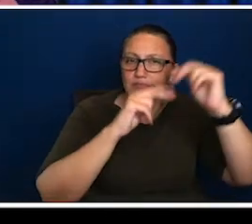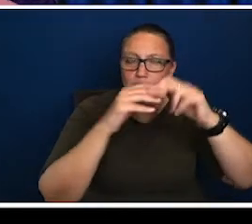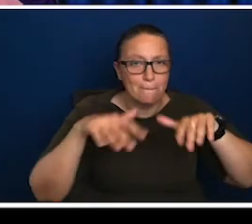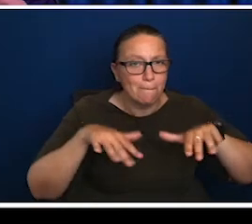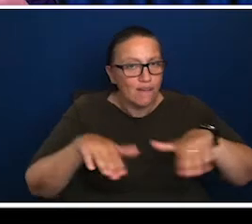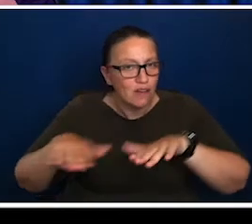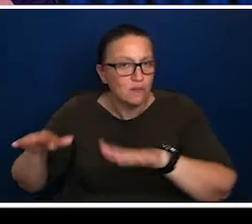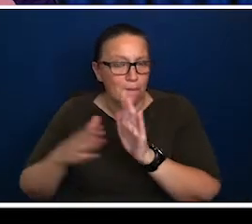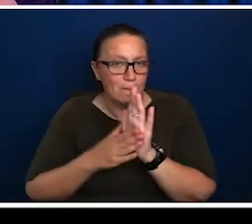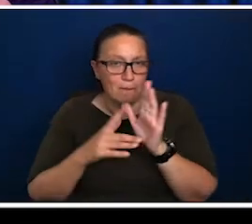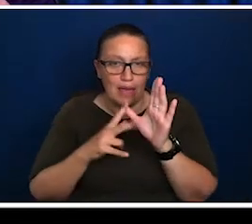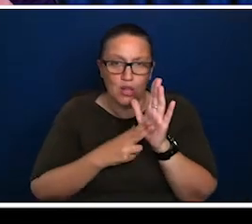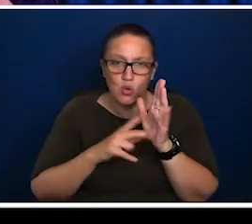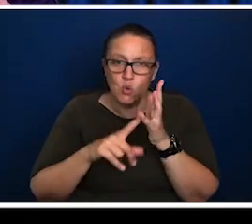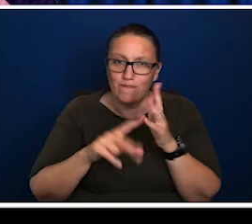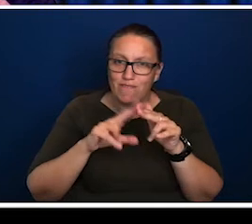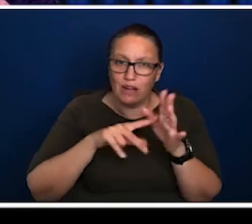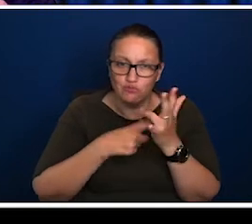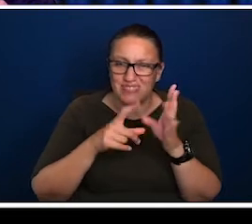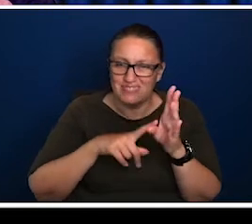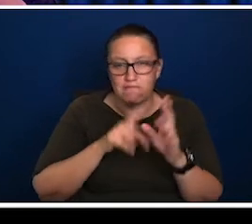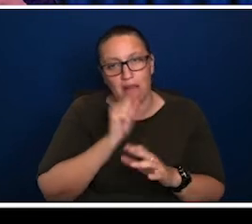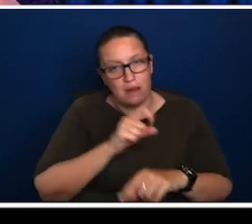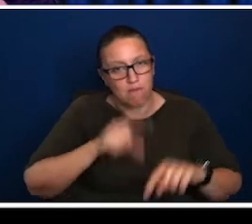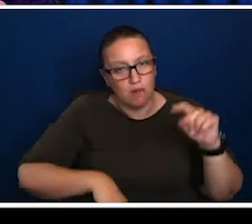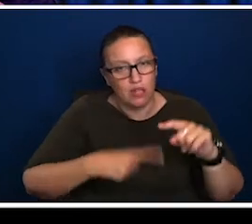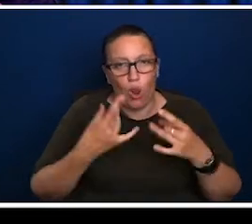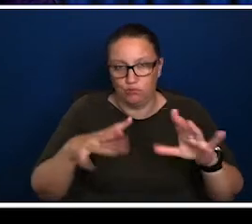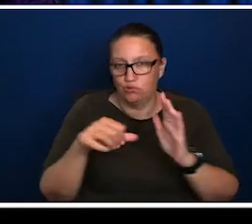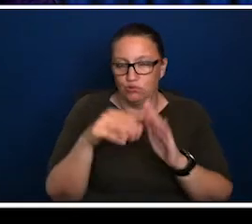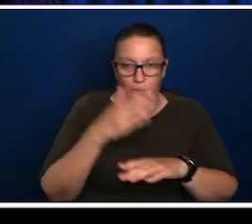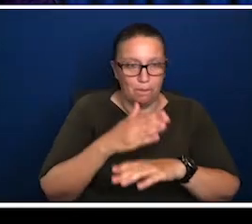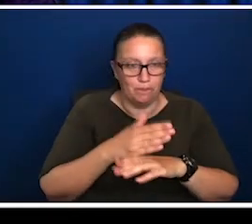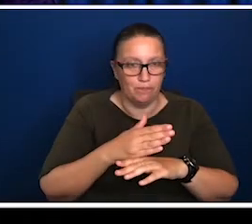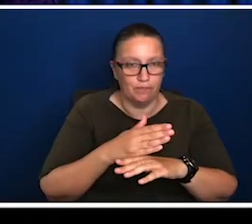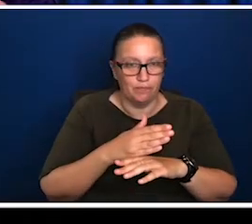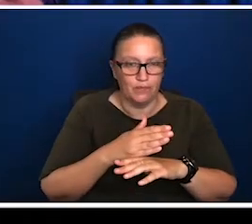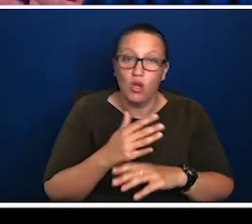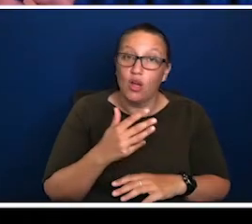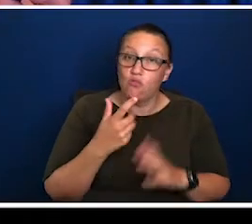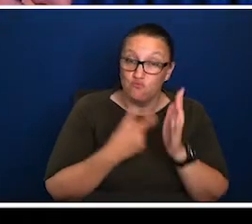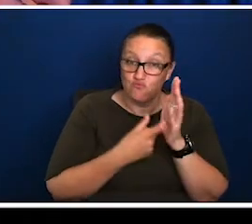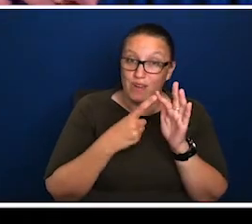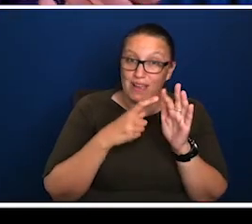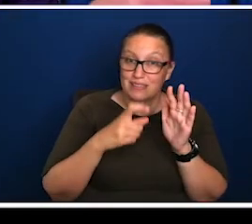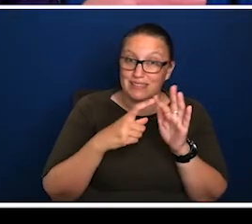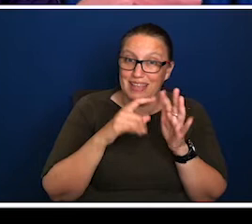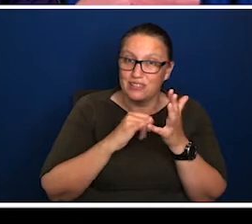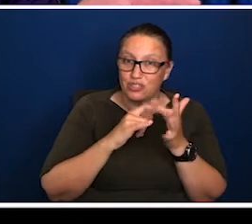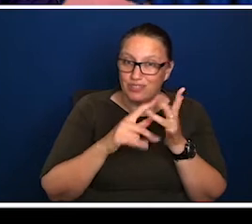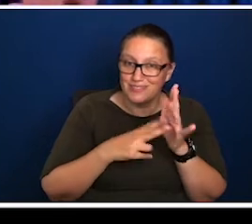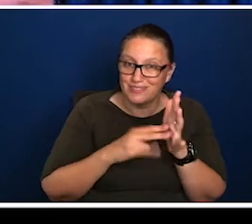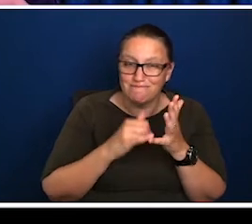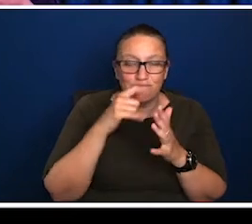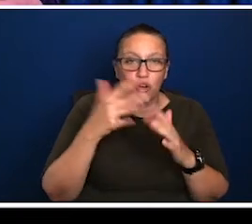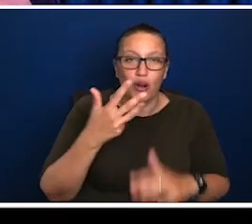redundancies. you could pretty much, you could pretty much assume 70 to 80% of all the job losses over the course of the recessions of